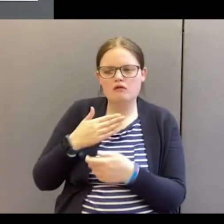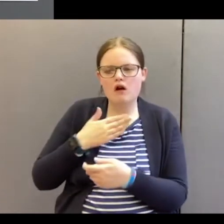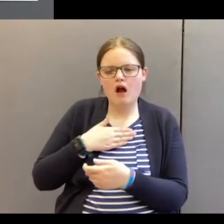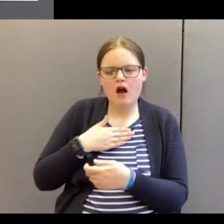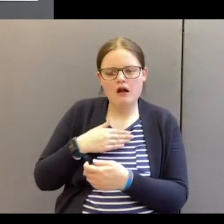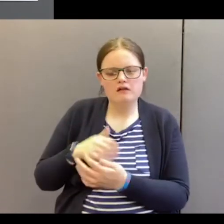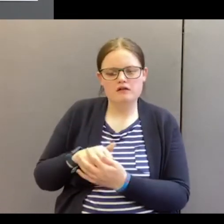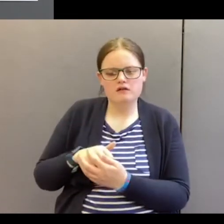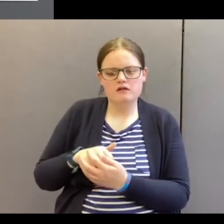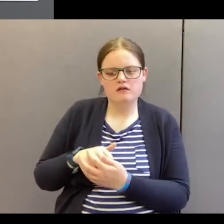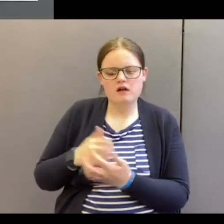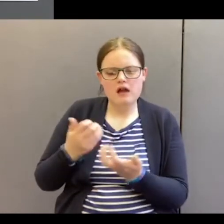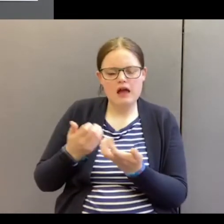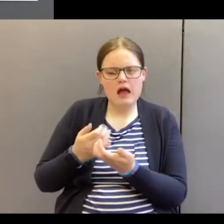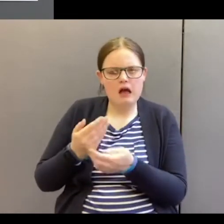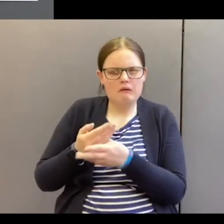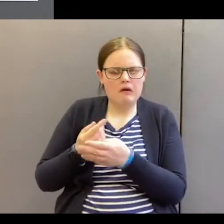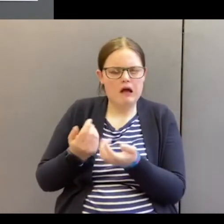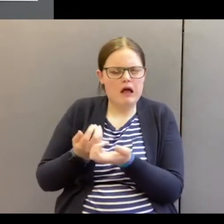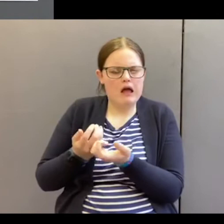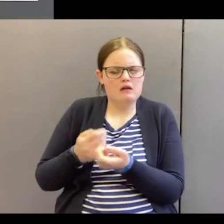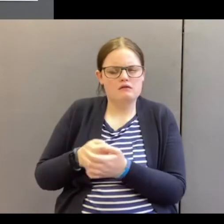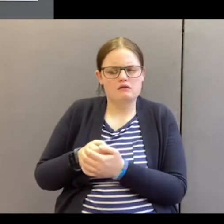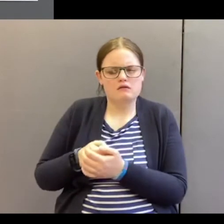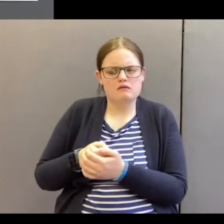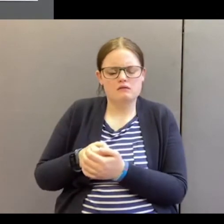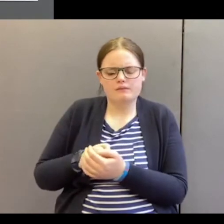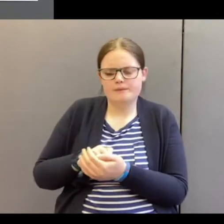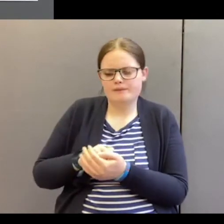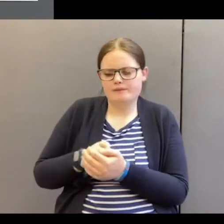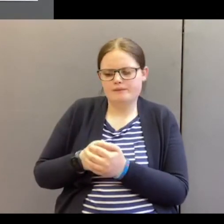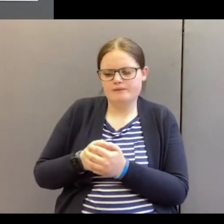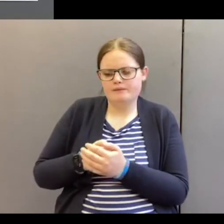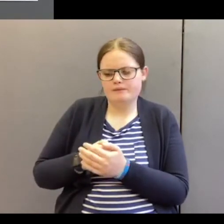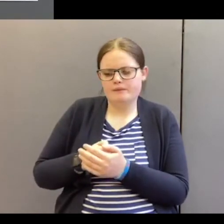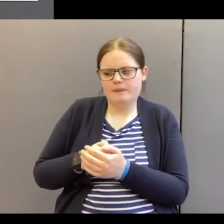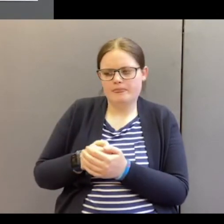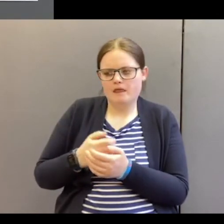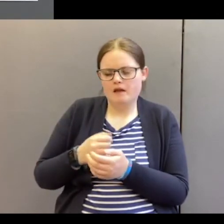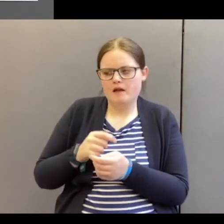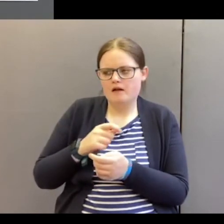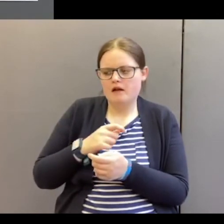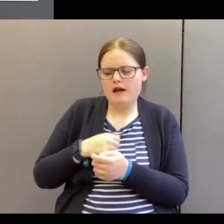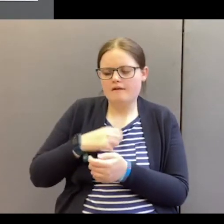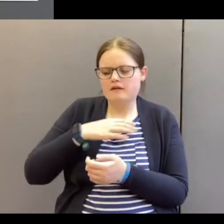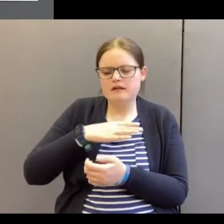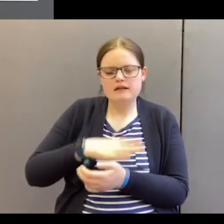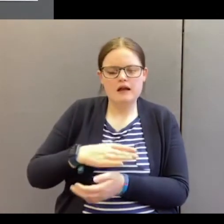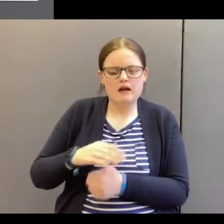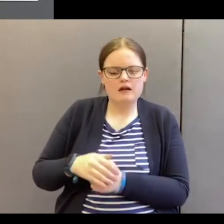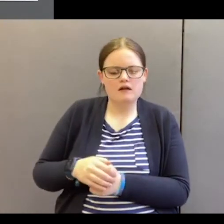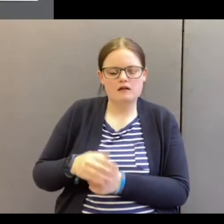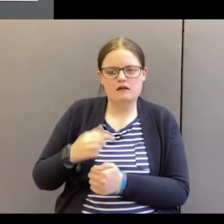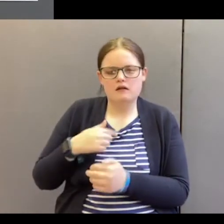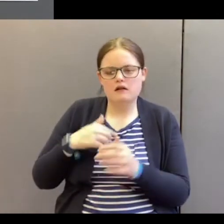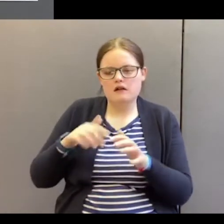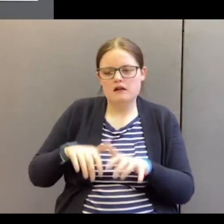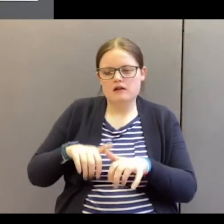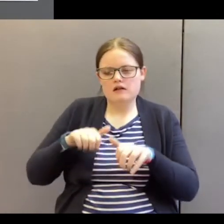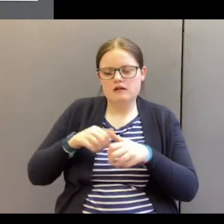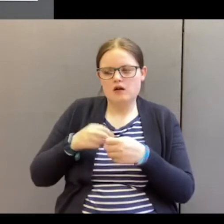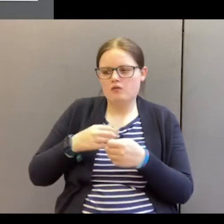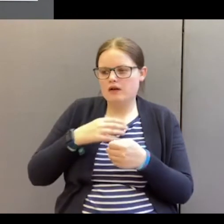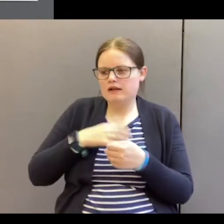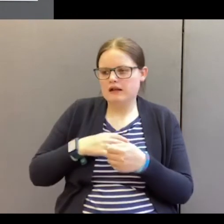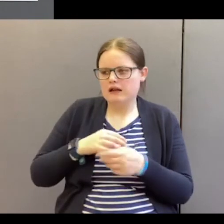How does it work? Well, I have a desire. I start with a desire. I don't want